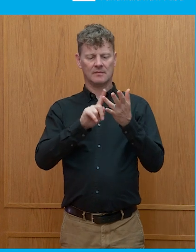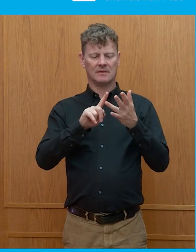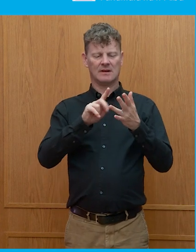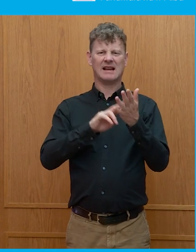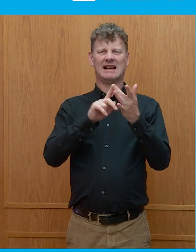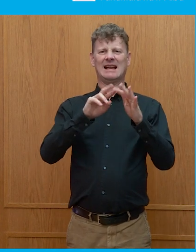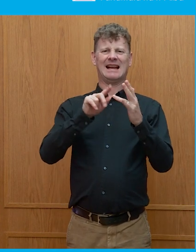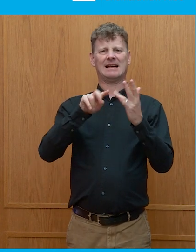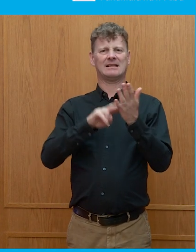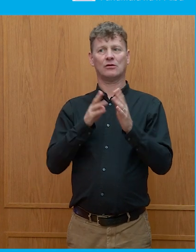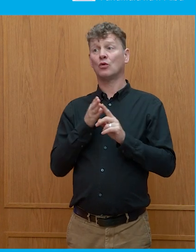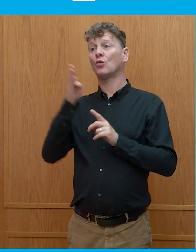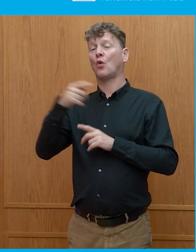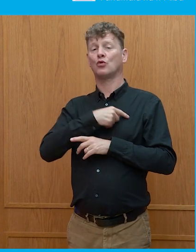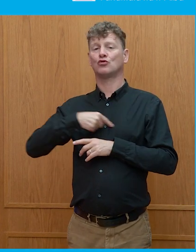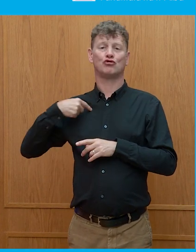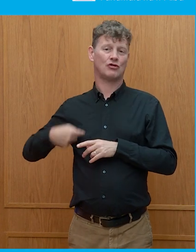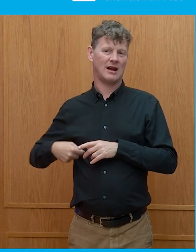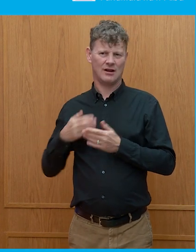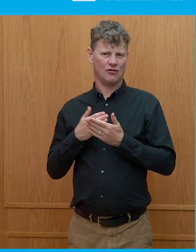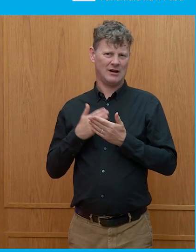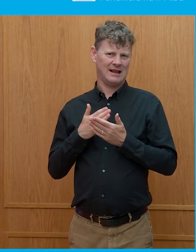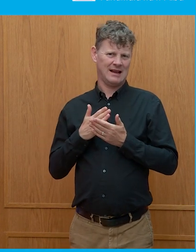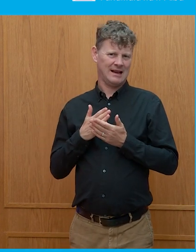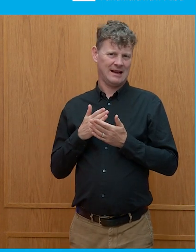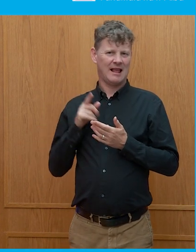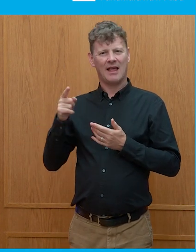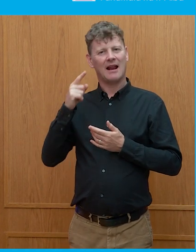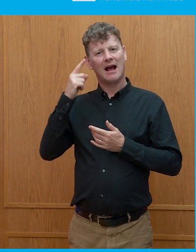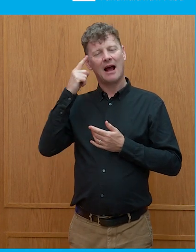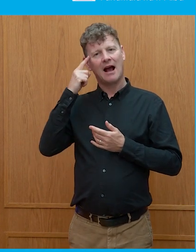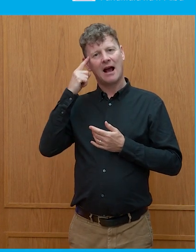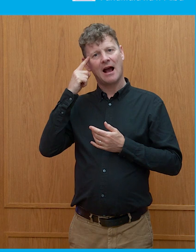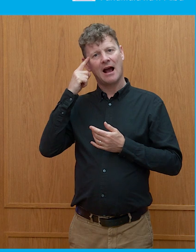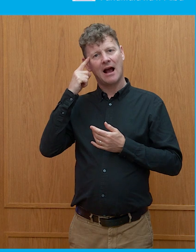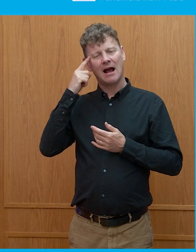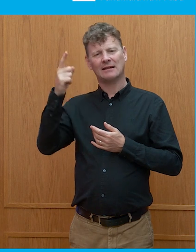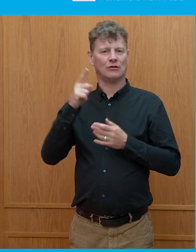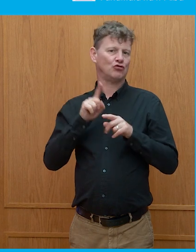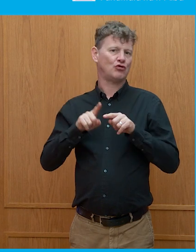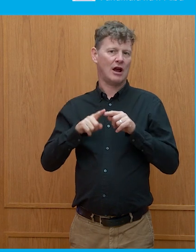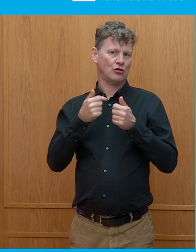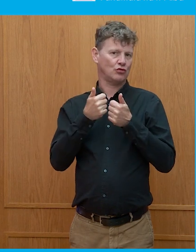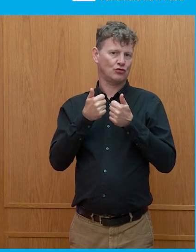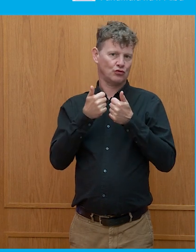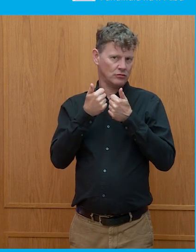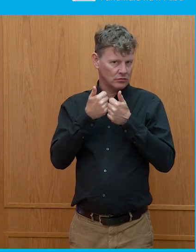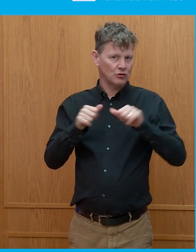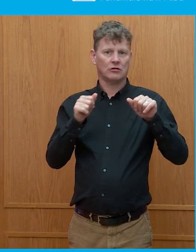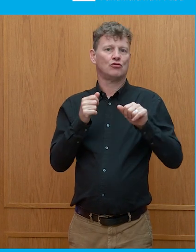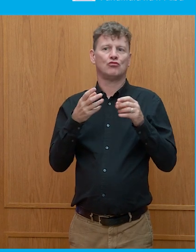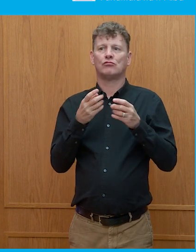can go to China, really has less to do with China than it does the idea that you could do something extraordinary and maybe unwind, you know, kind of risky.